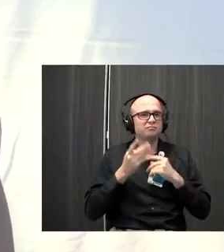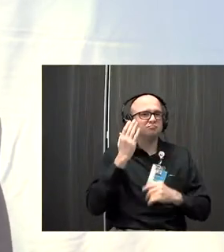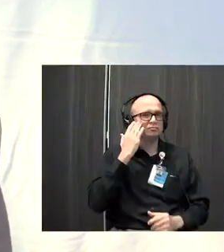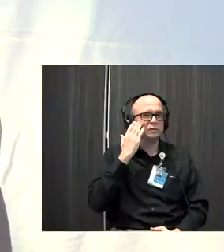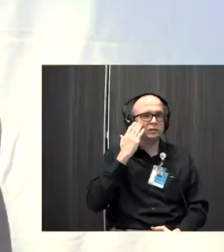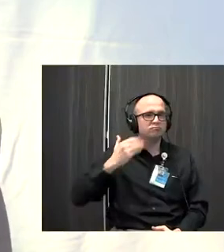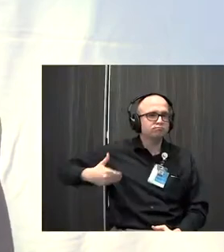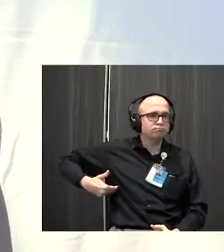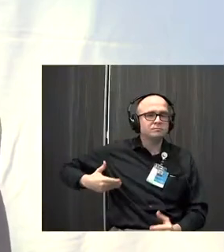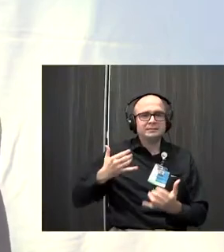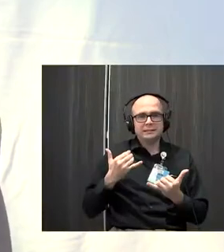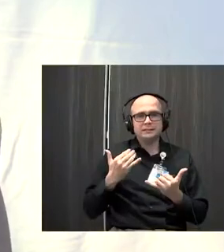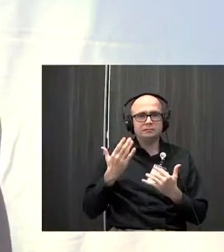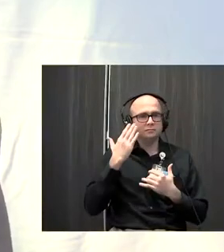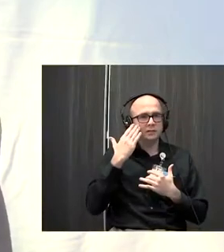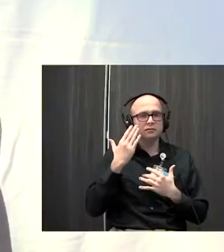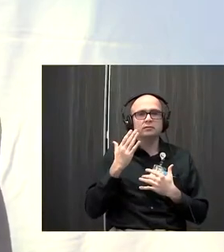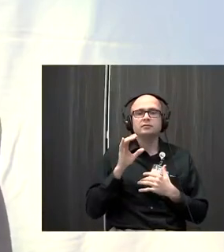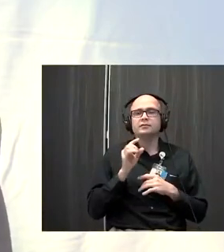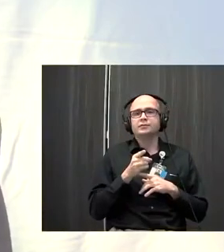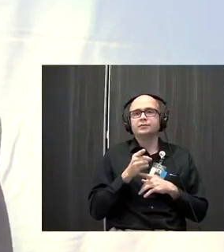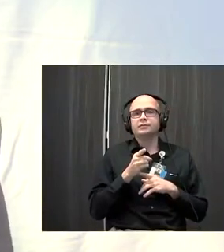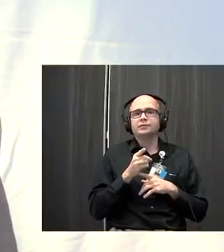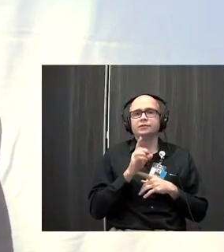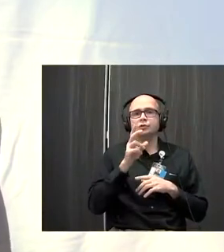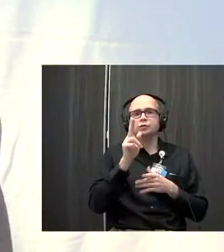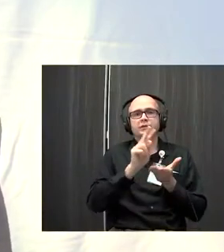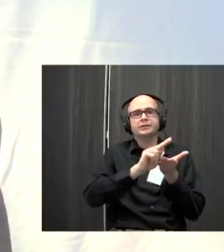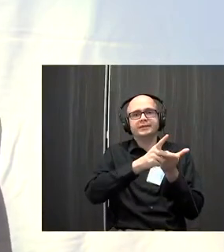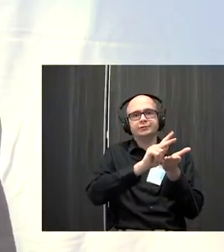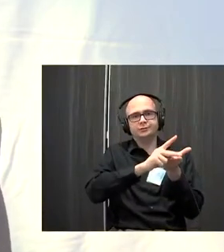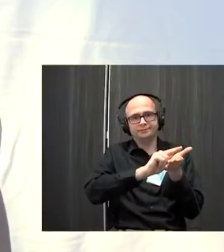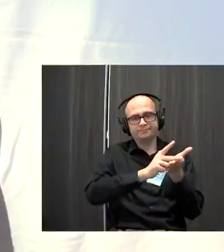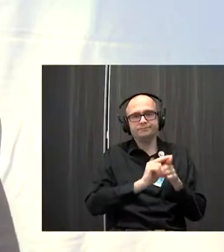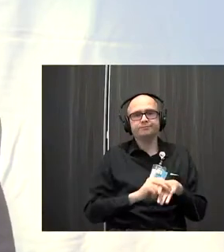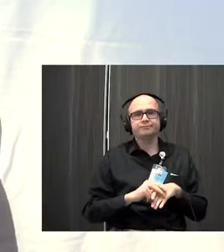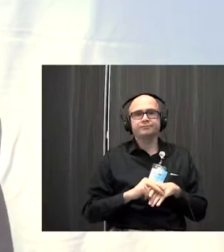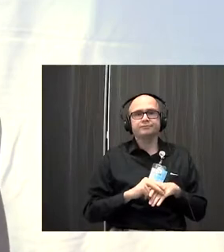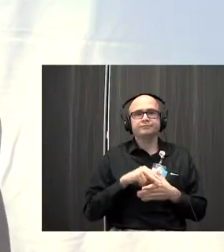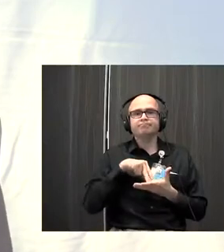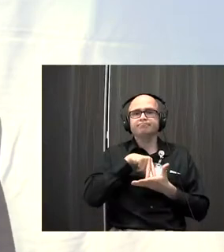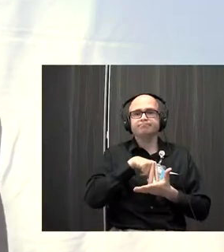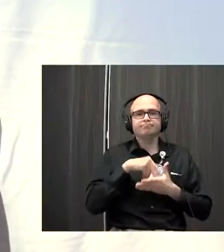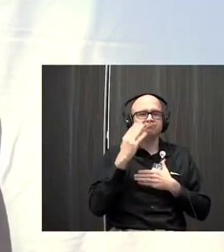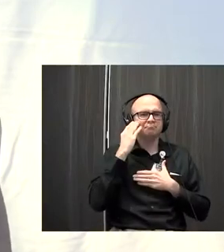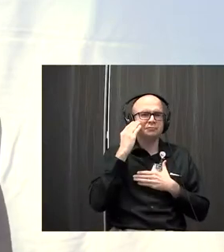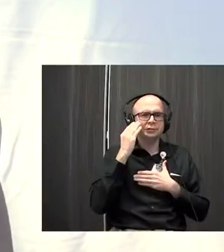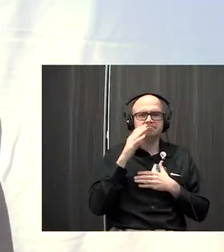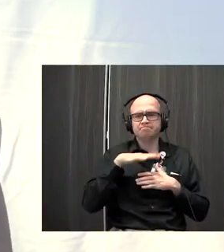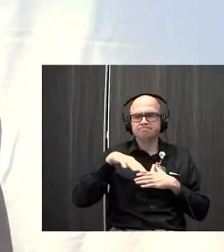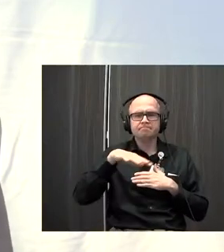I'd like you to imagine right now as if you are in your kitchen. Very familiar place.